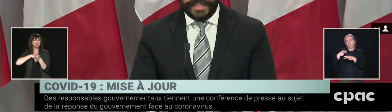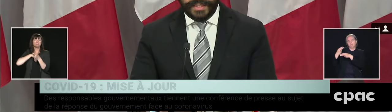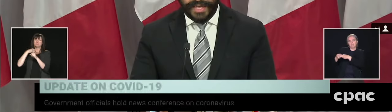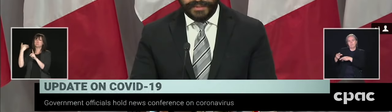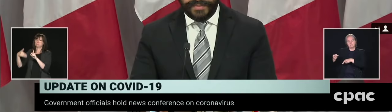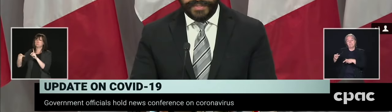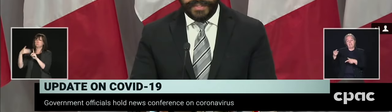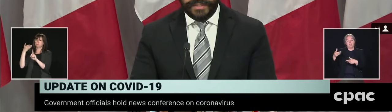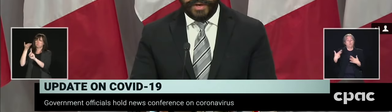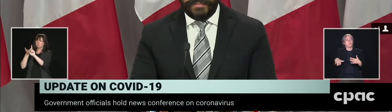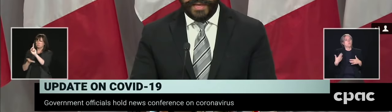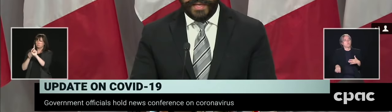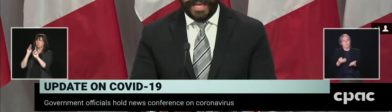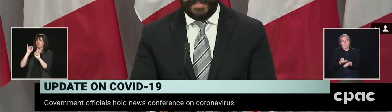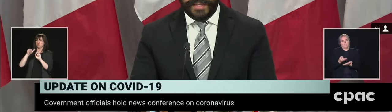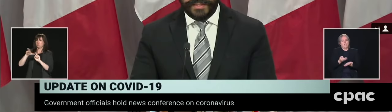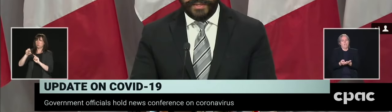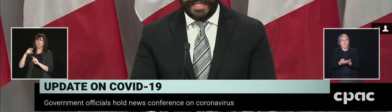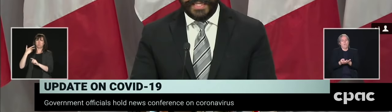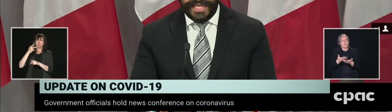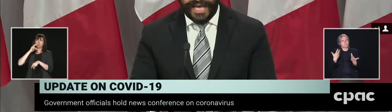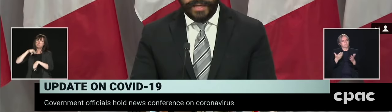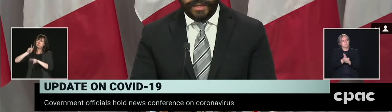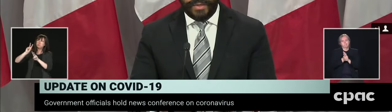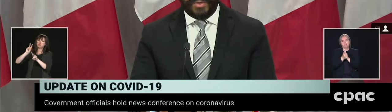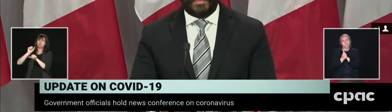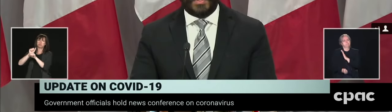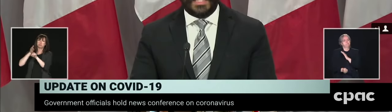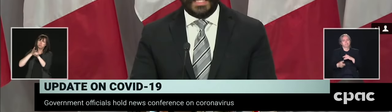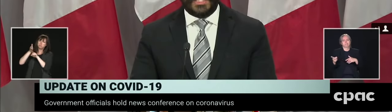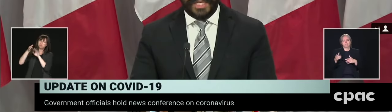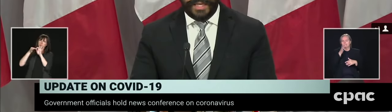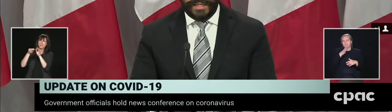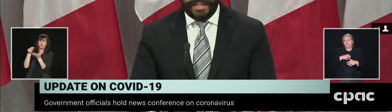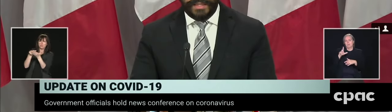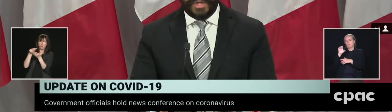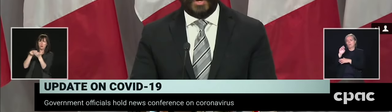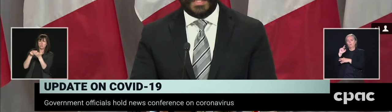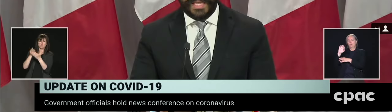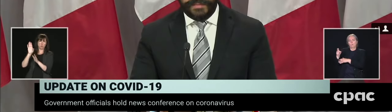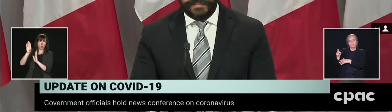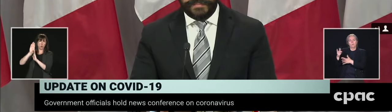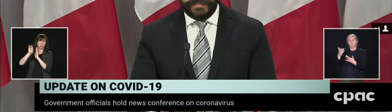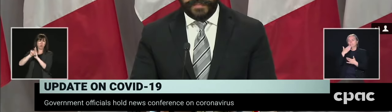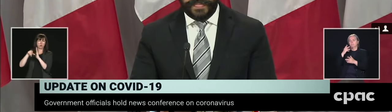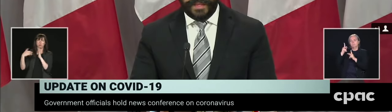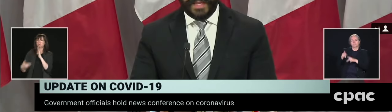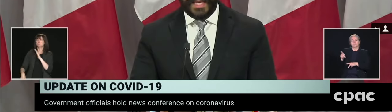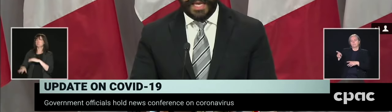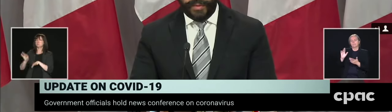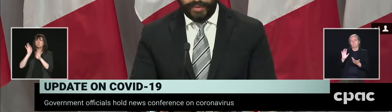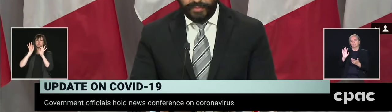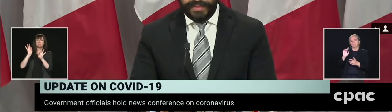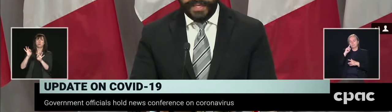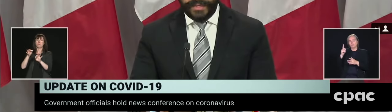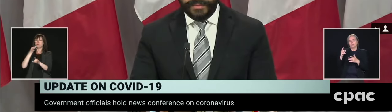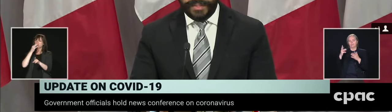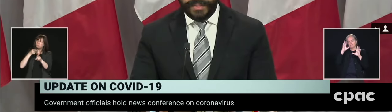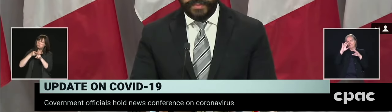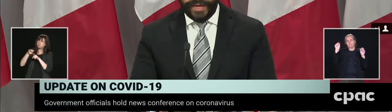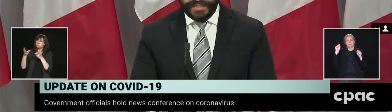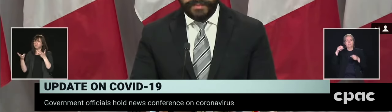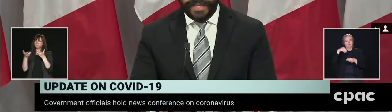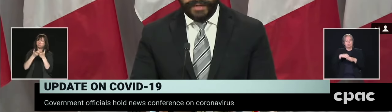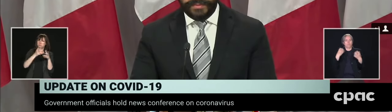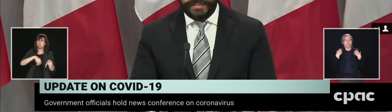grande expertise en fait la personne idéale pour diriger le Conseil. And we will be announcing